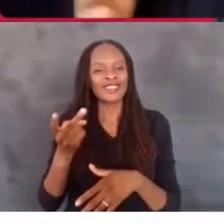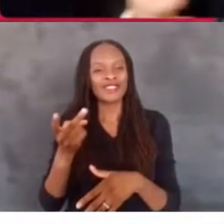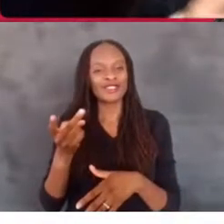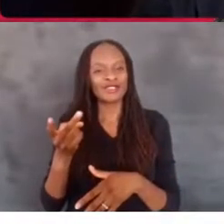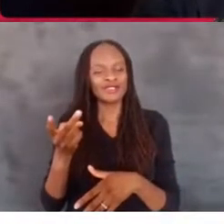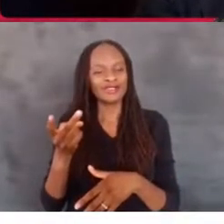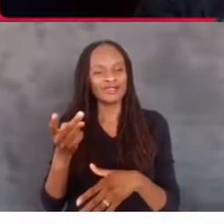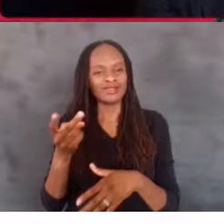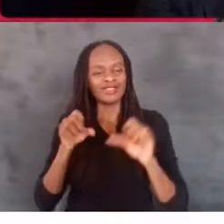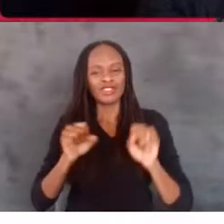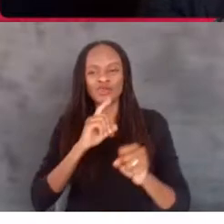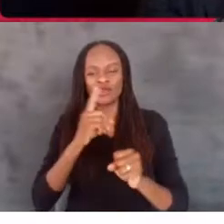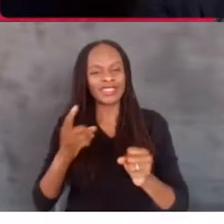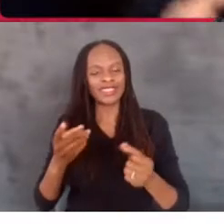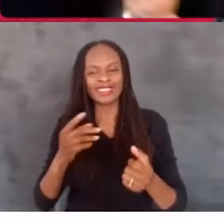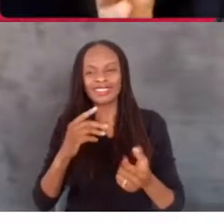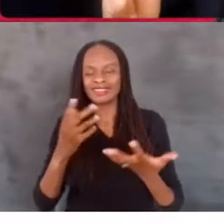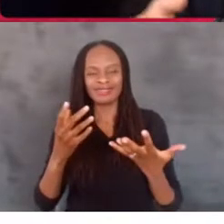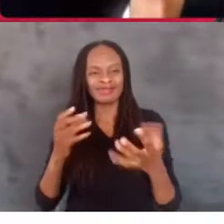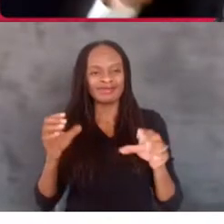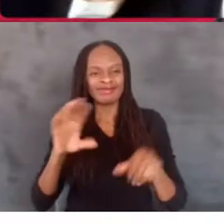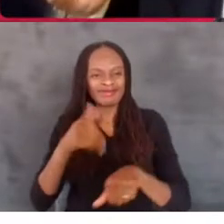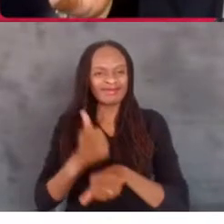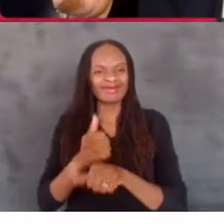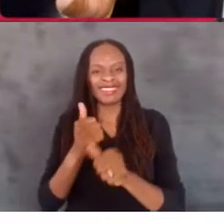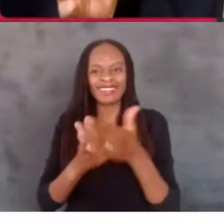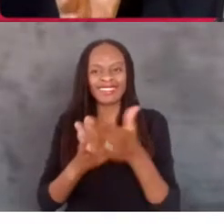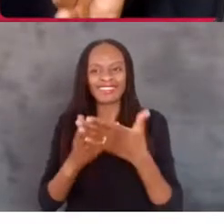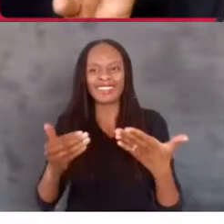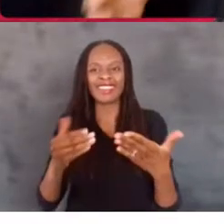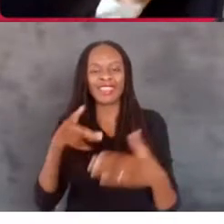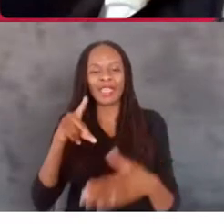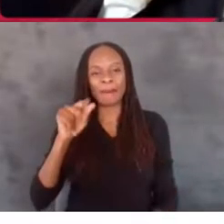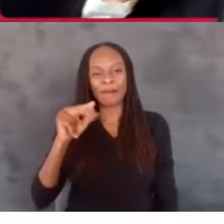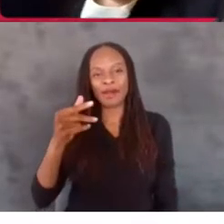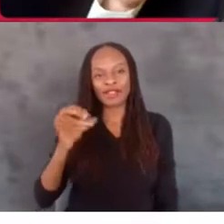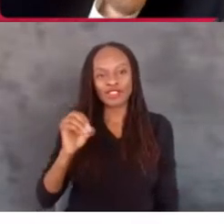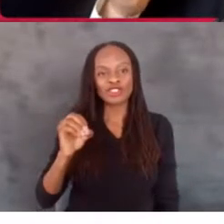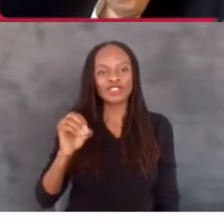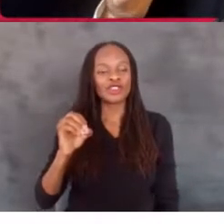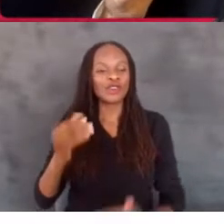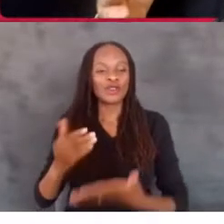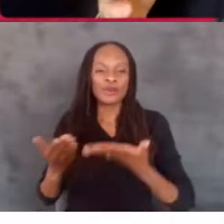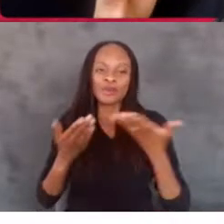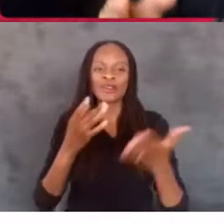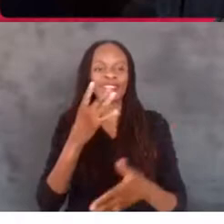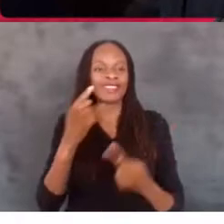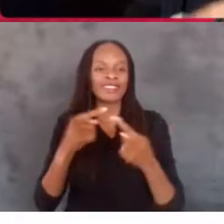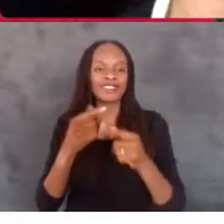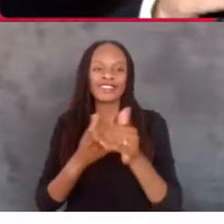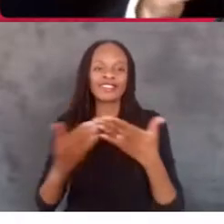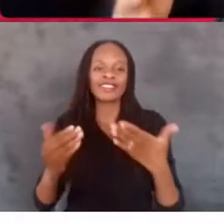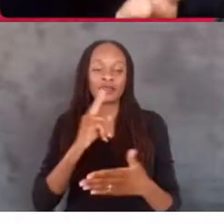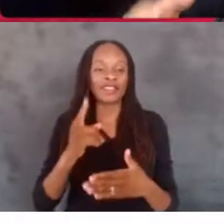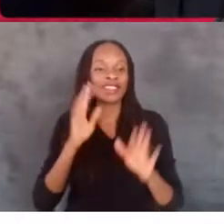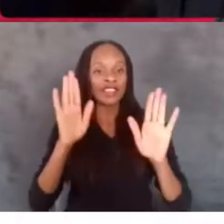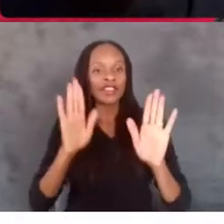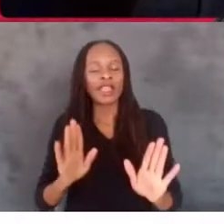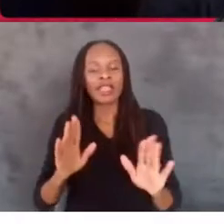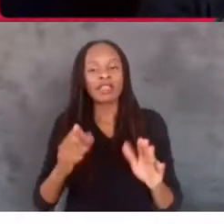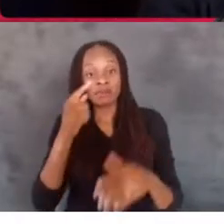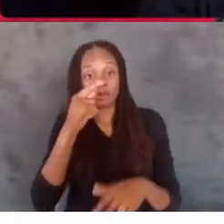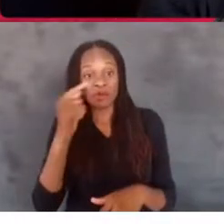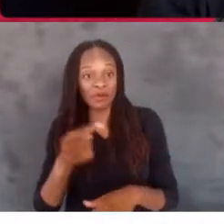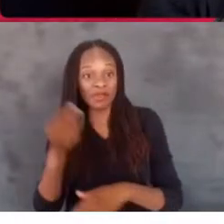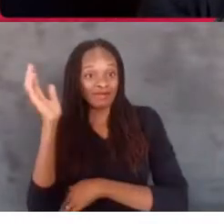able to really bring everything in, and Poncho make light of everything, and it's just so great. Can you talk a little bit about